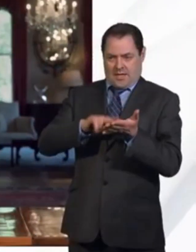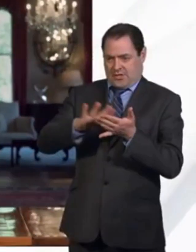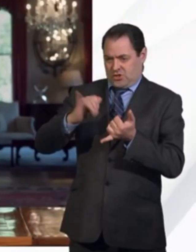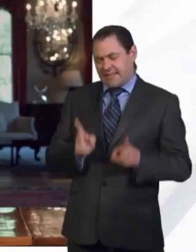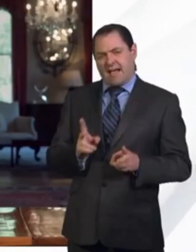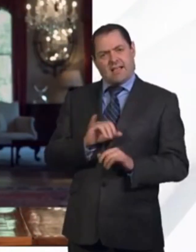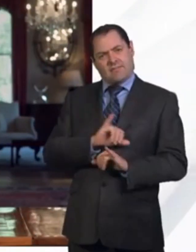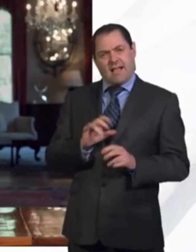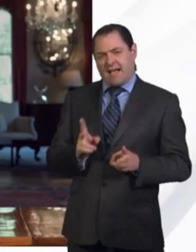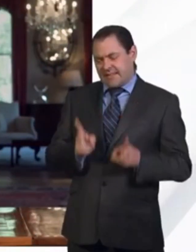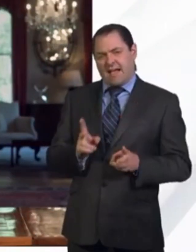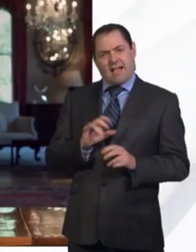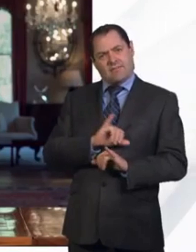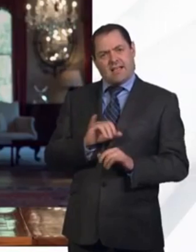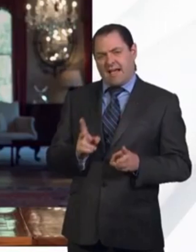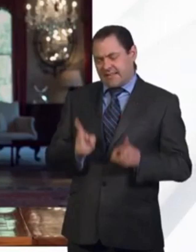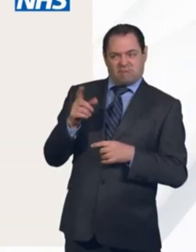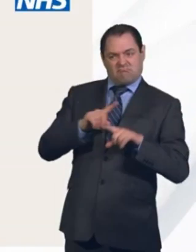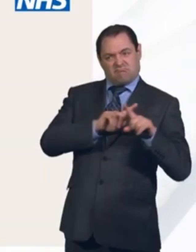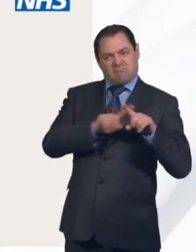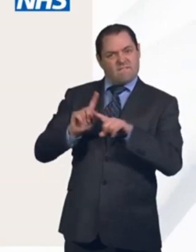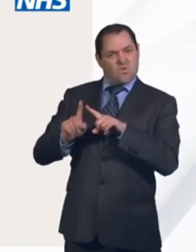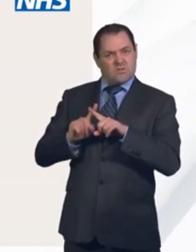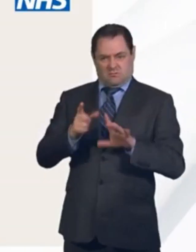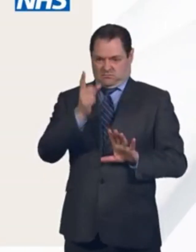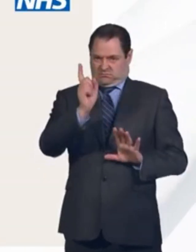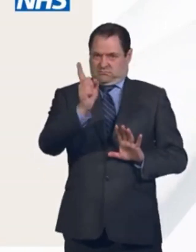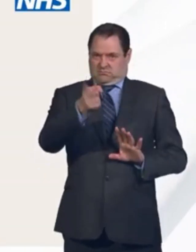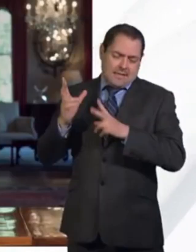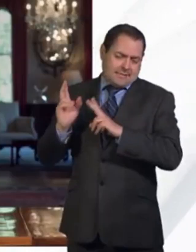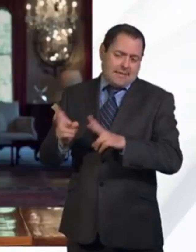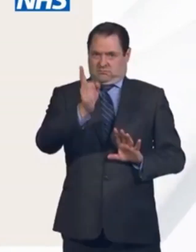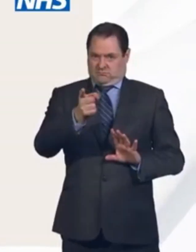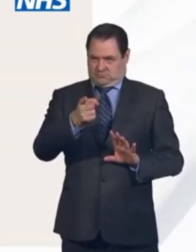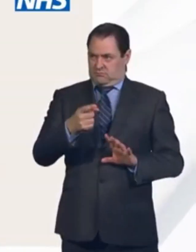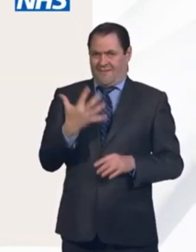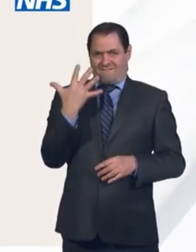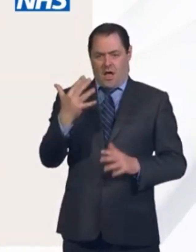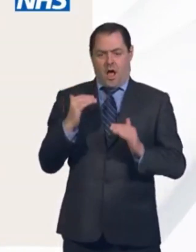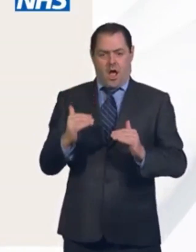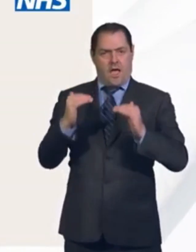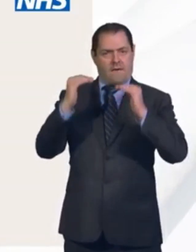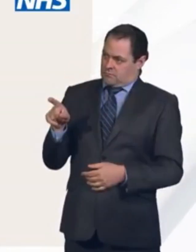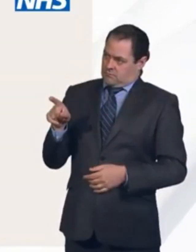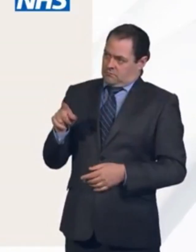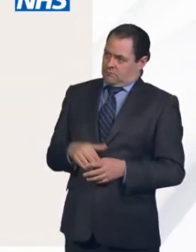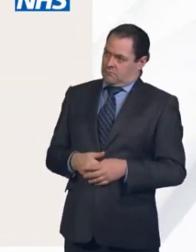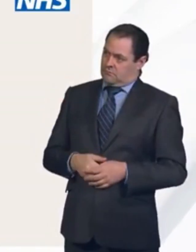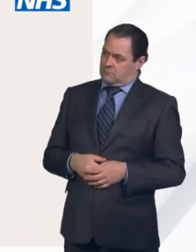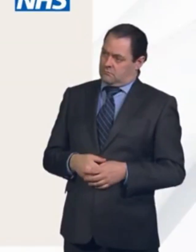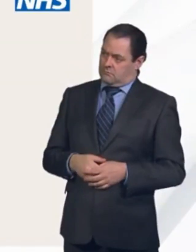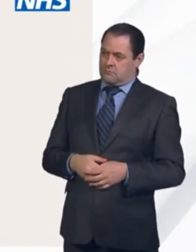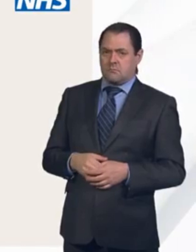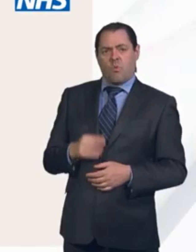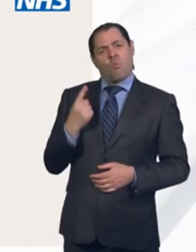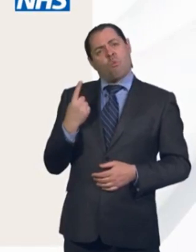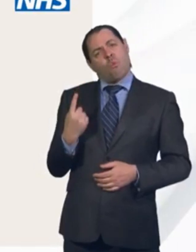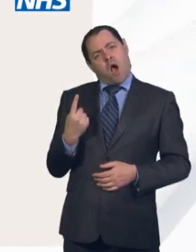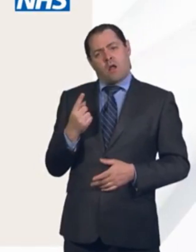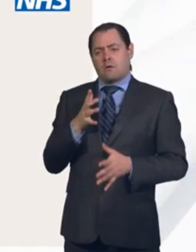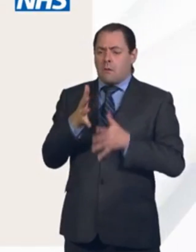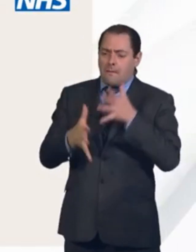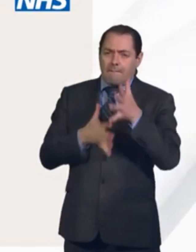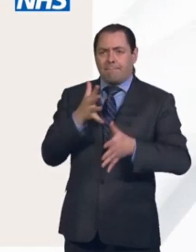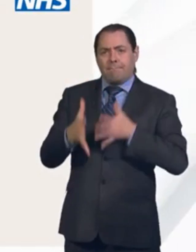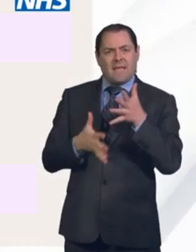your lives, grrgrgrgrgr. There will be five million alert levels. Level one means